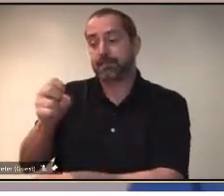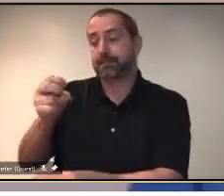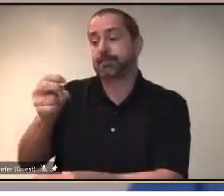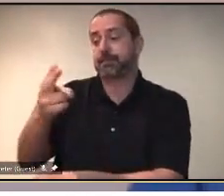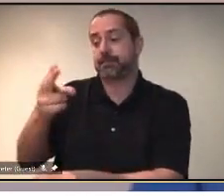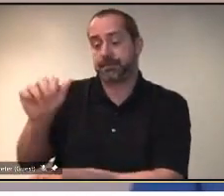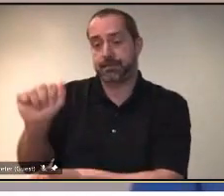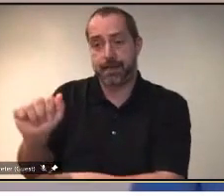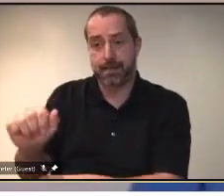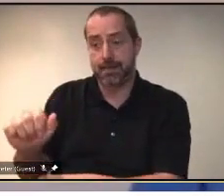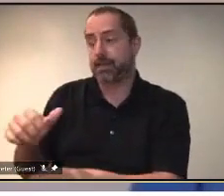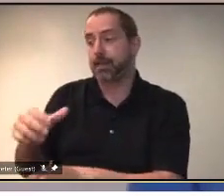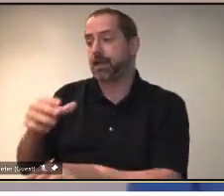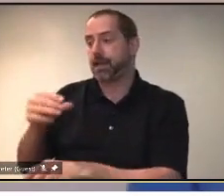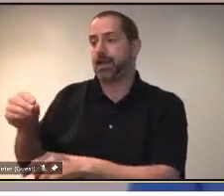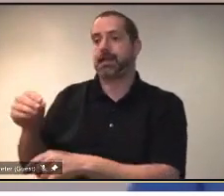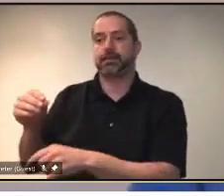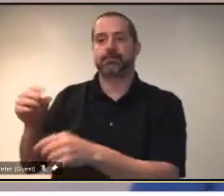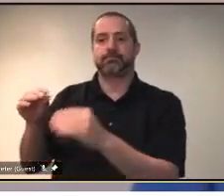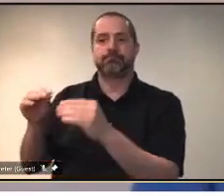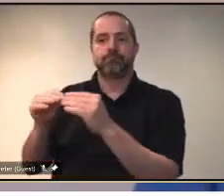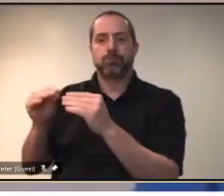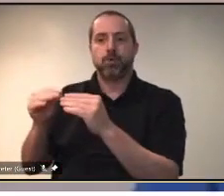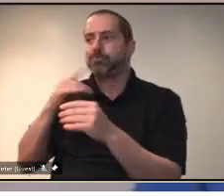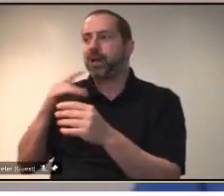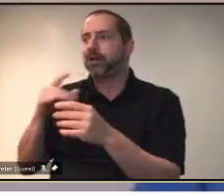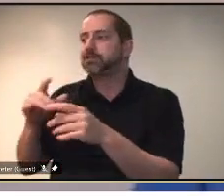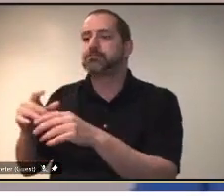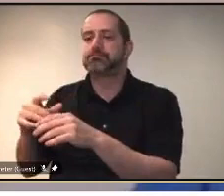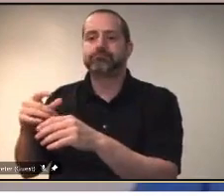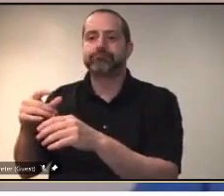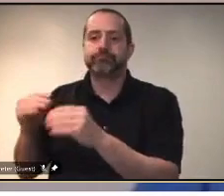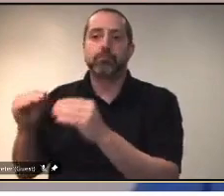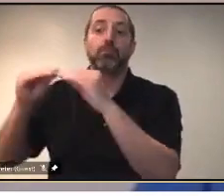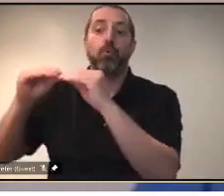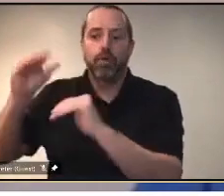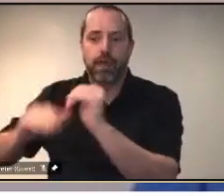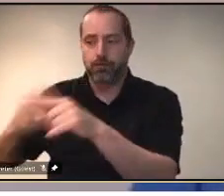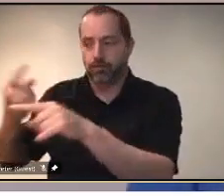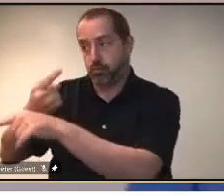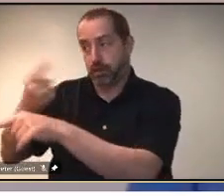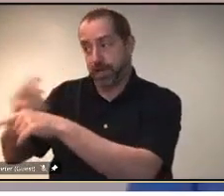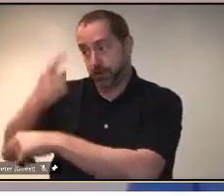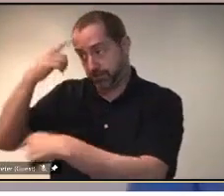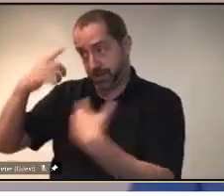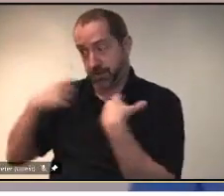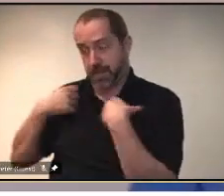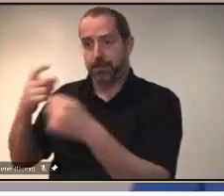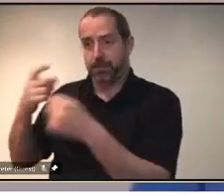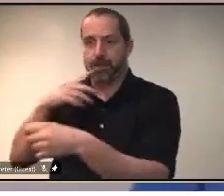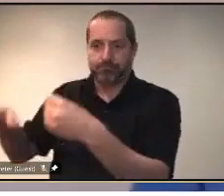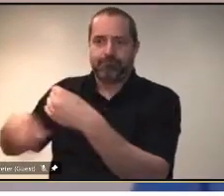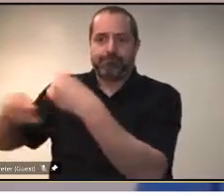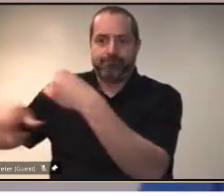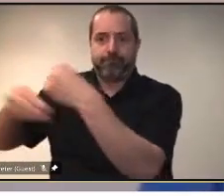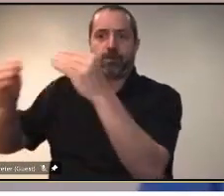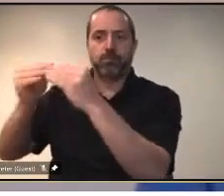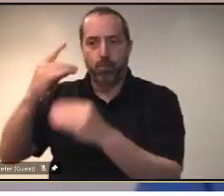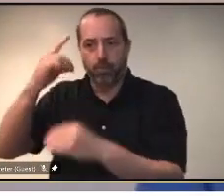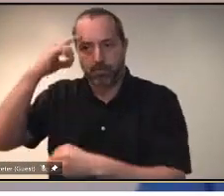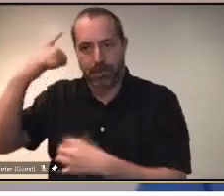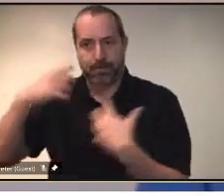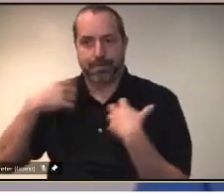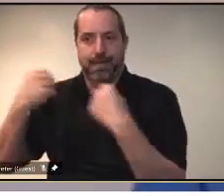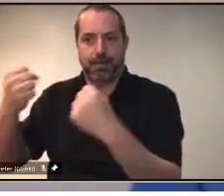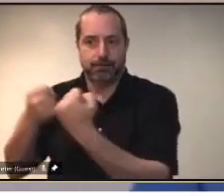of our regular employee assistant programs. We did make enhancements to mental health supports throughout the pandemic for teams, understanding that